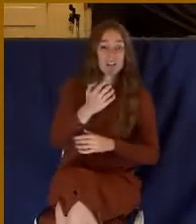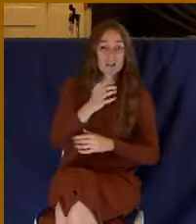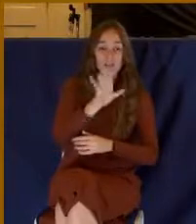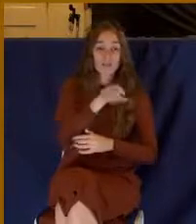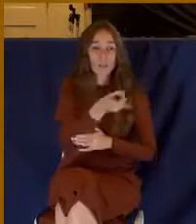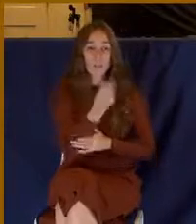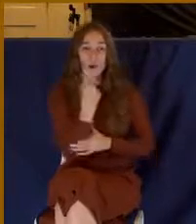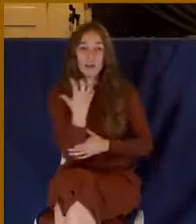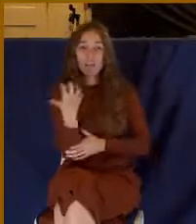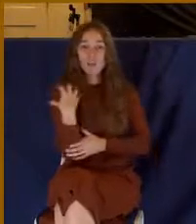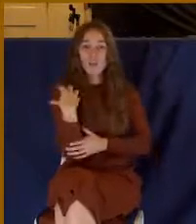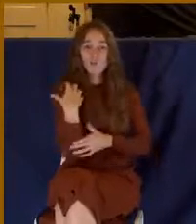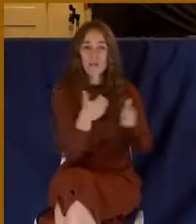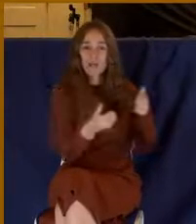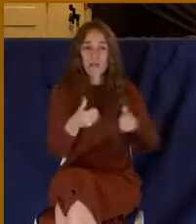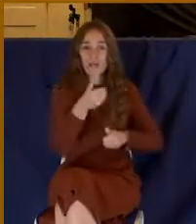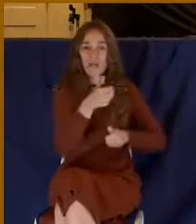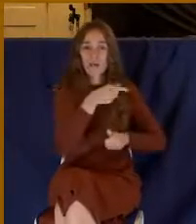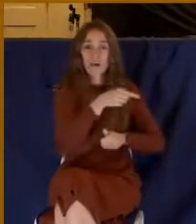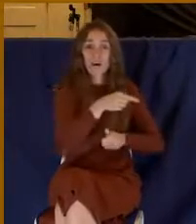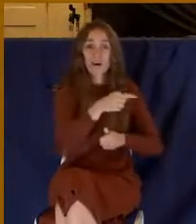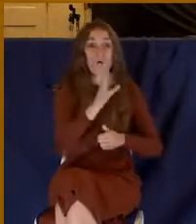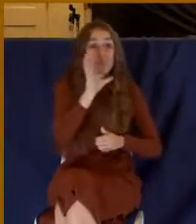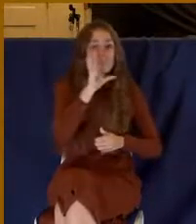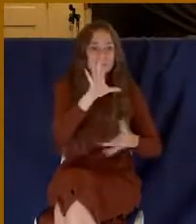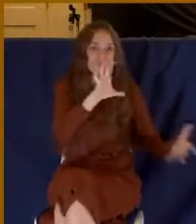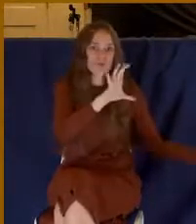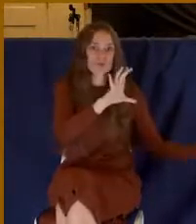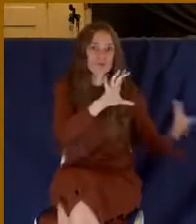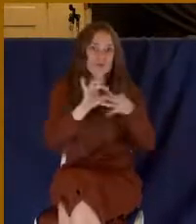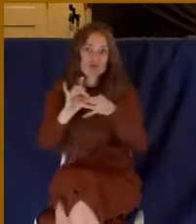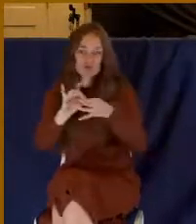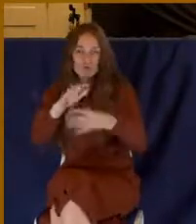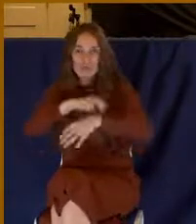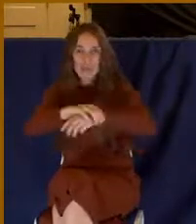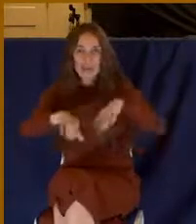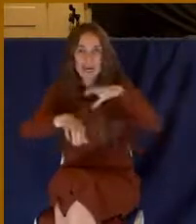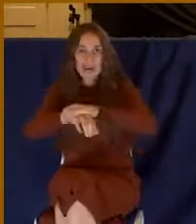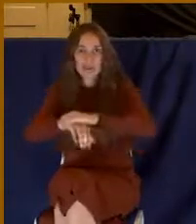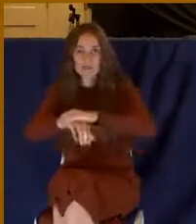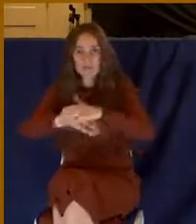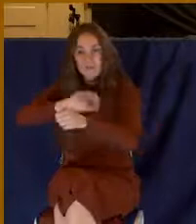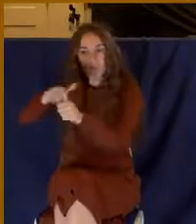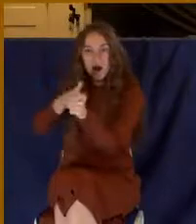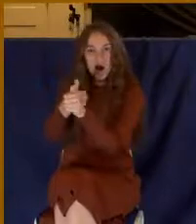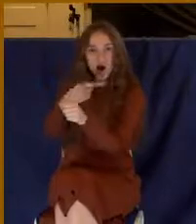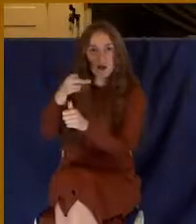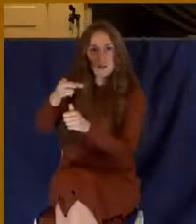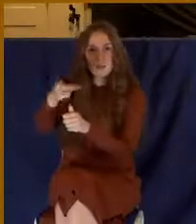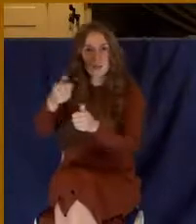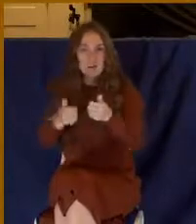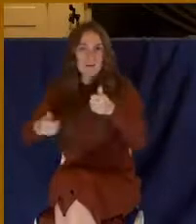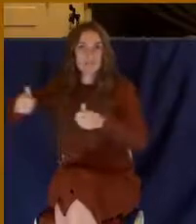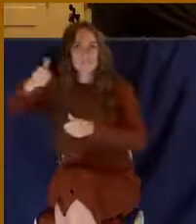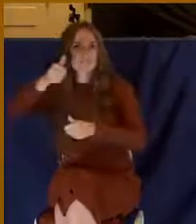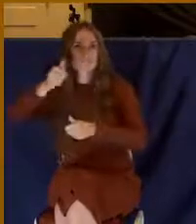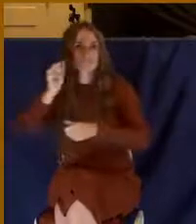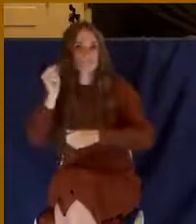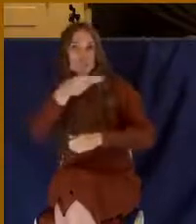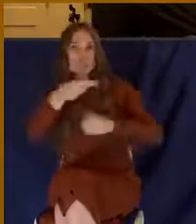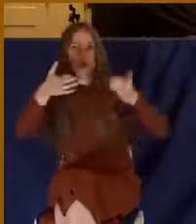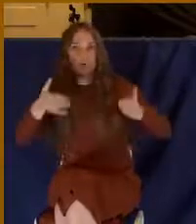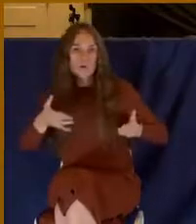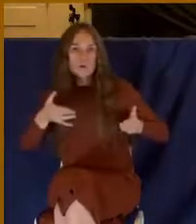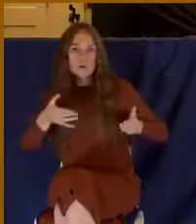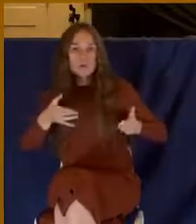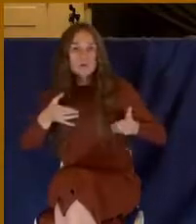normally he would be stripped naked. And he was subdued. He was shamed publicly.